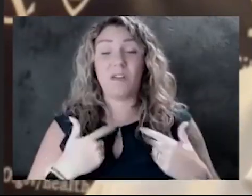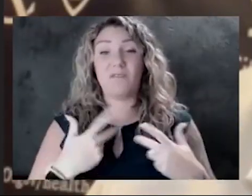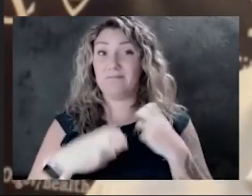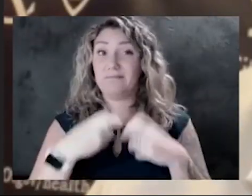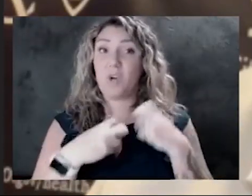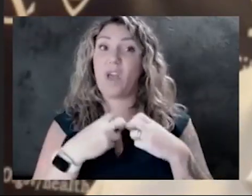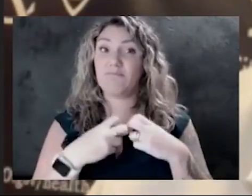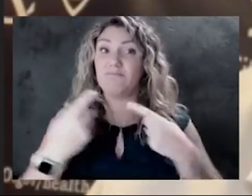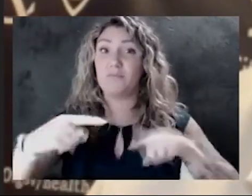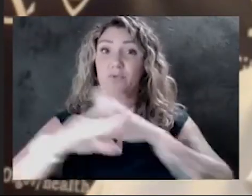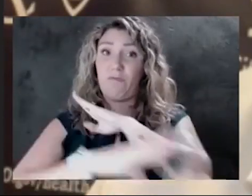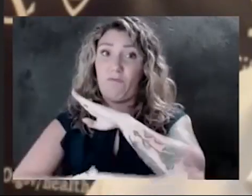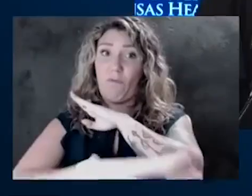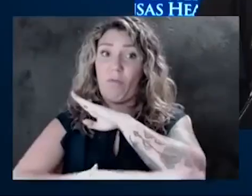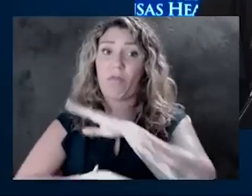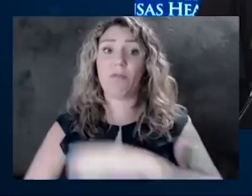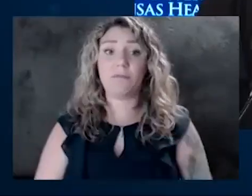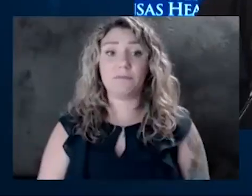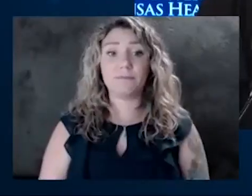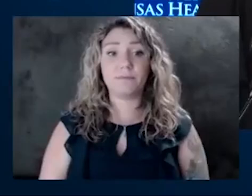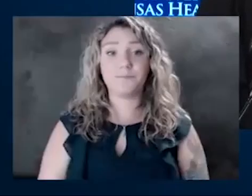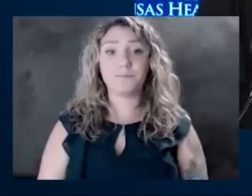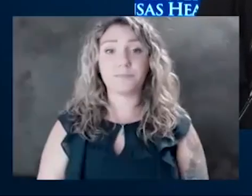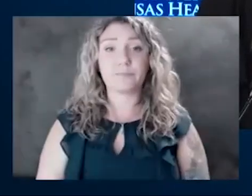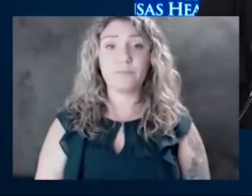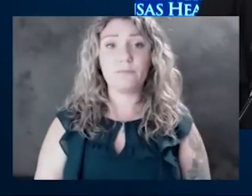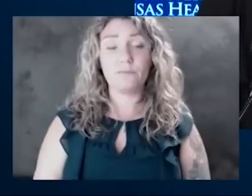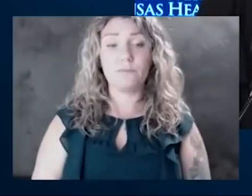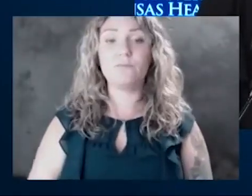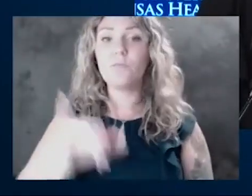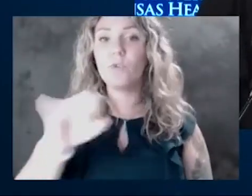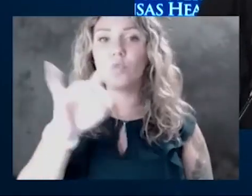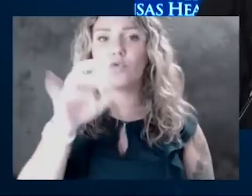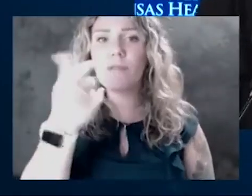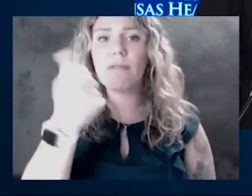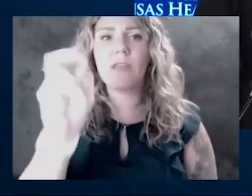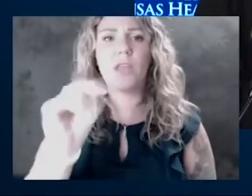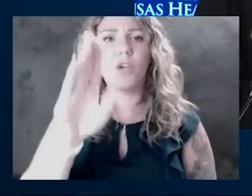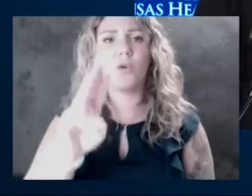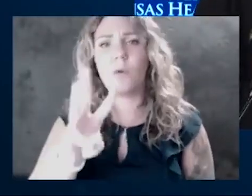fall. Julianne, you're in Wyandotte County. What challenges are you facing?